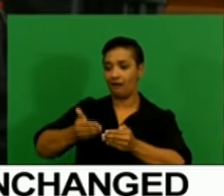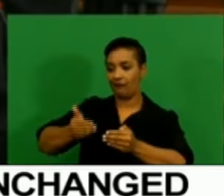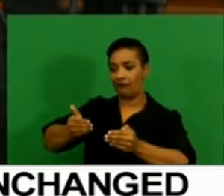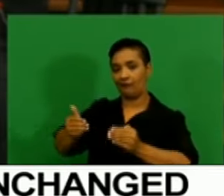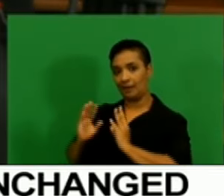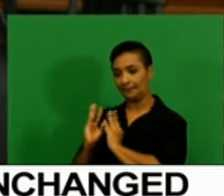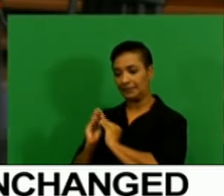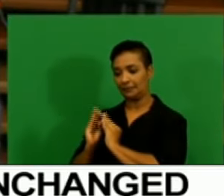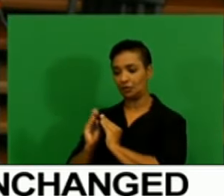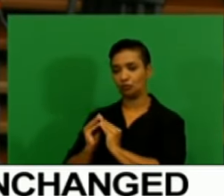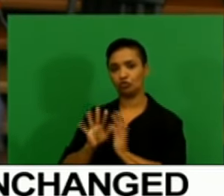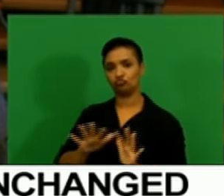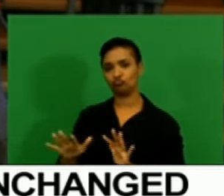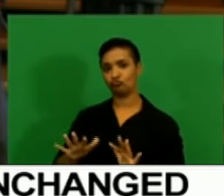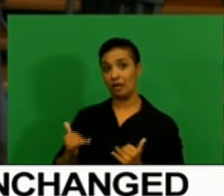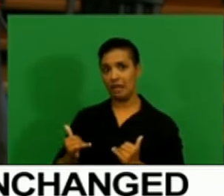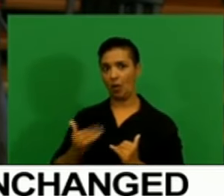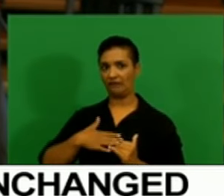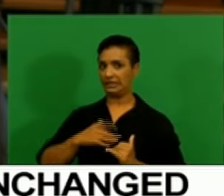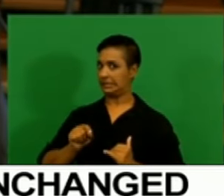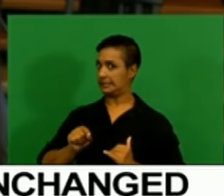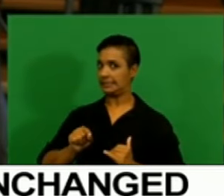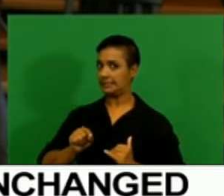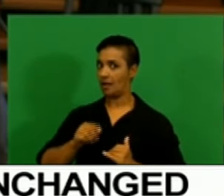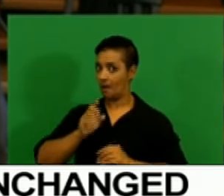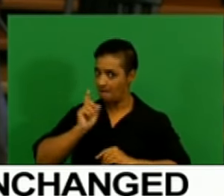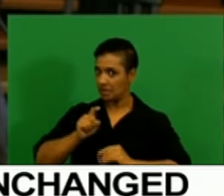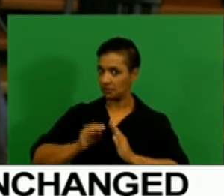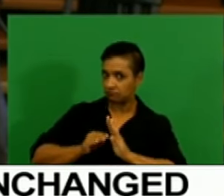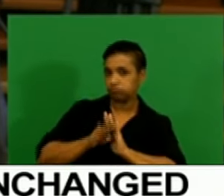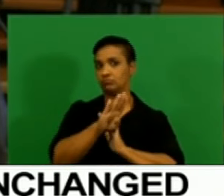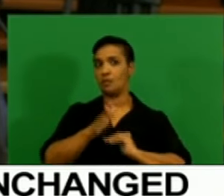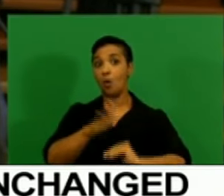meetings, rather, to hike rates at any point in time?